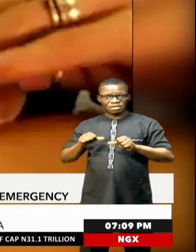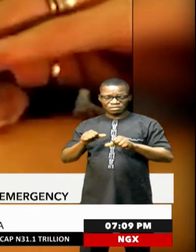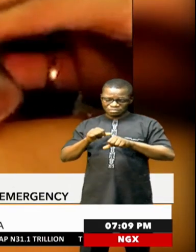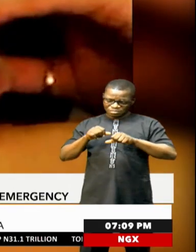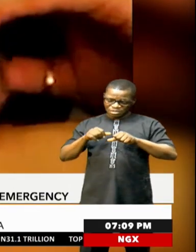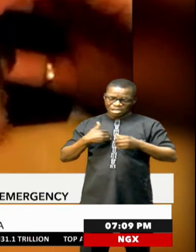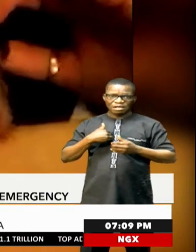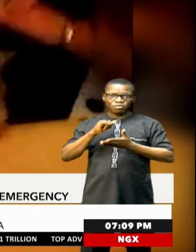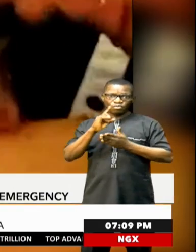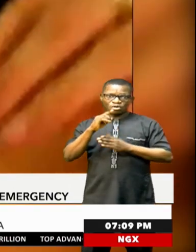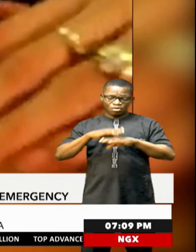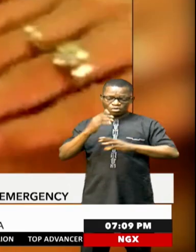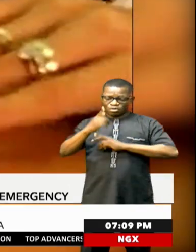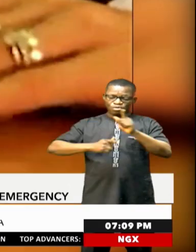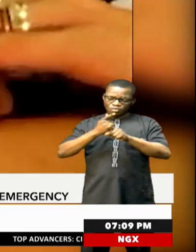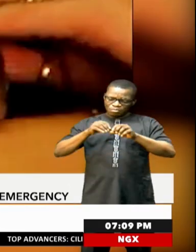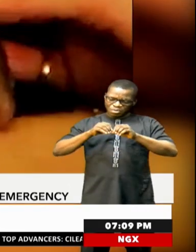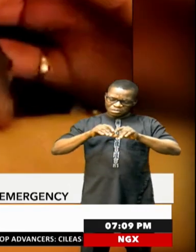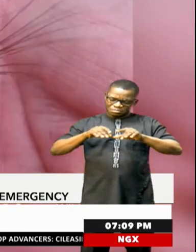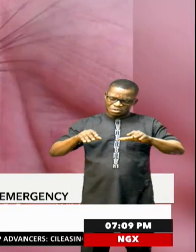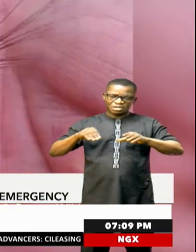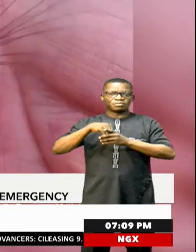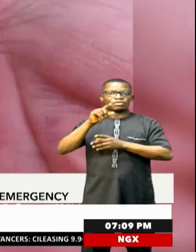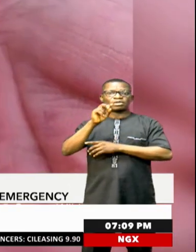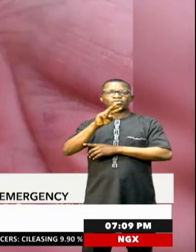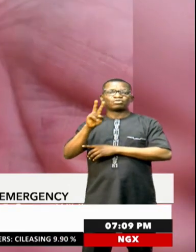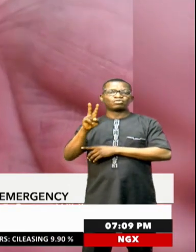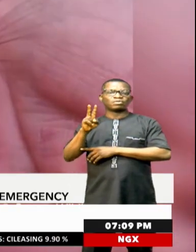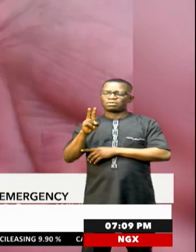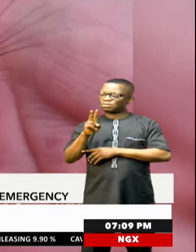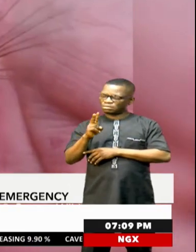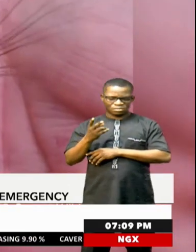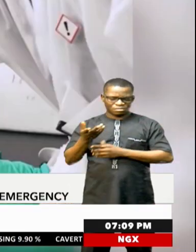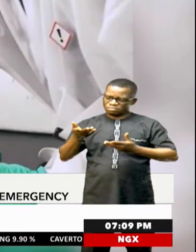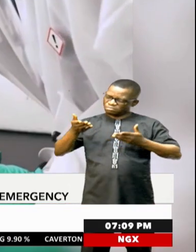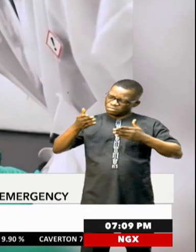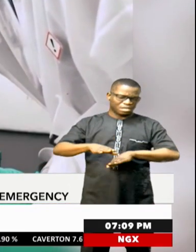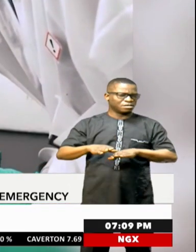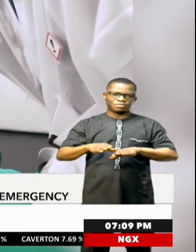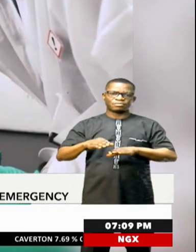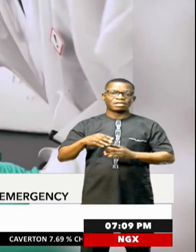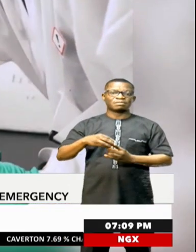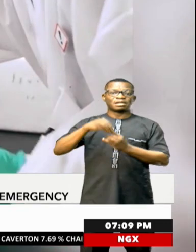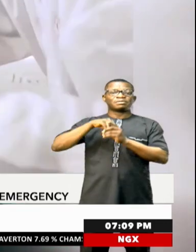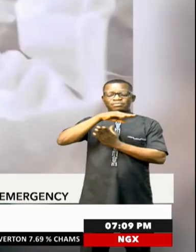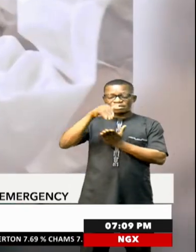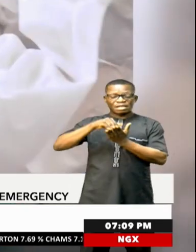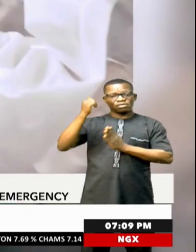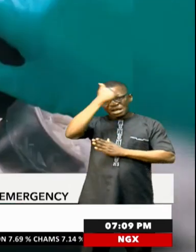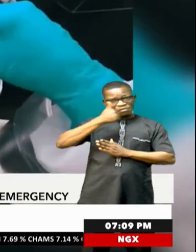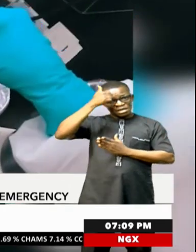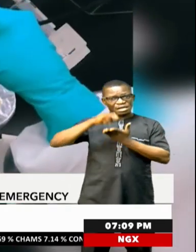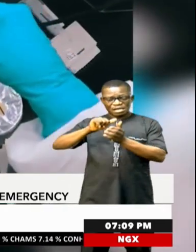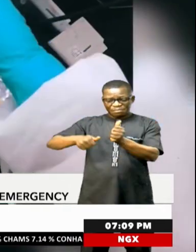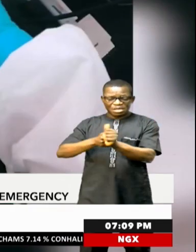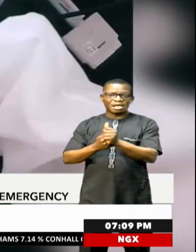that caused the global outbreak in 2022 and more deadly strain, endemic in Central Africa, which is behind the